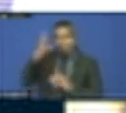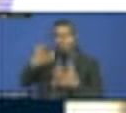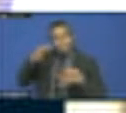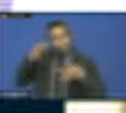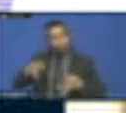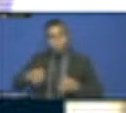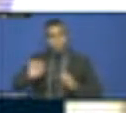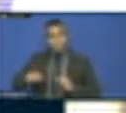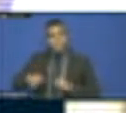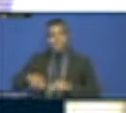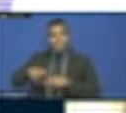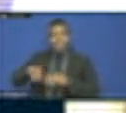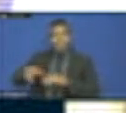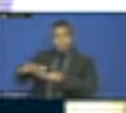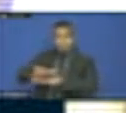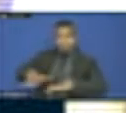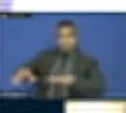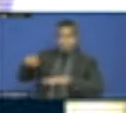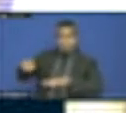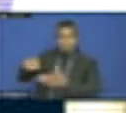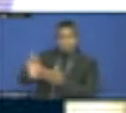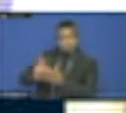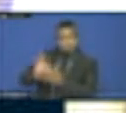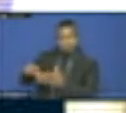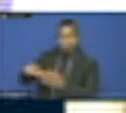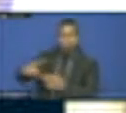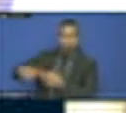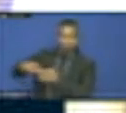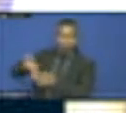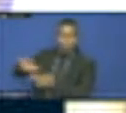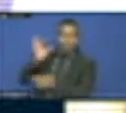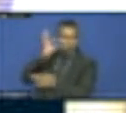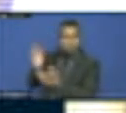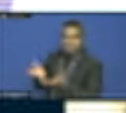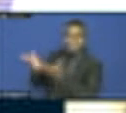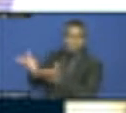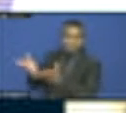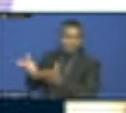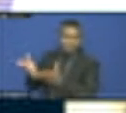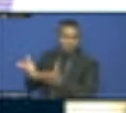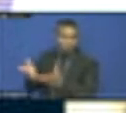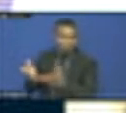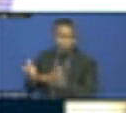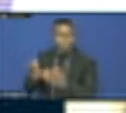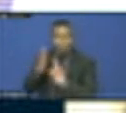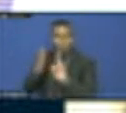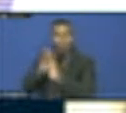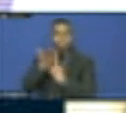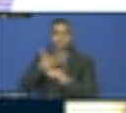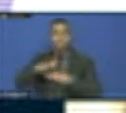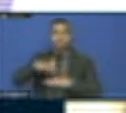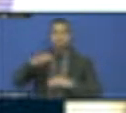that first-past-the-post only will not encourage the women to win. As the youth,